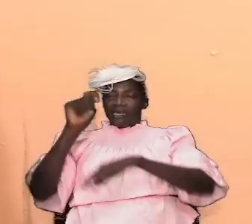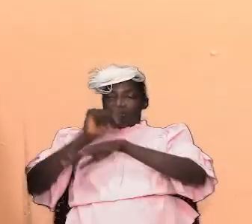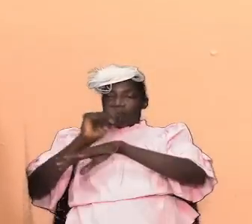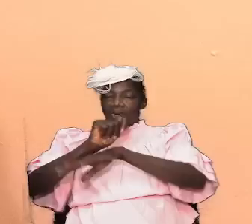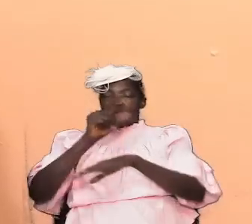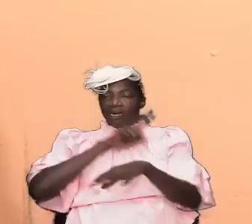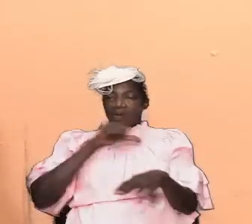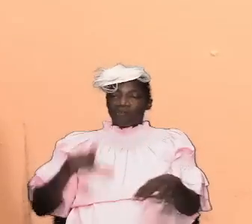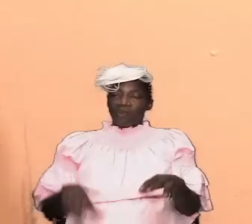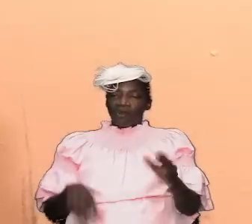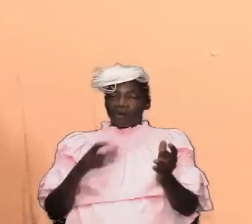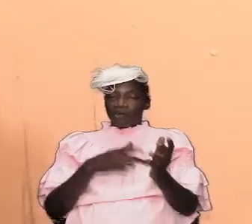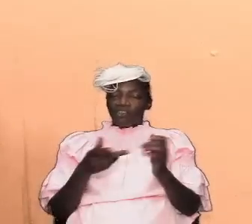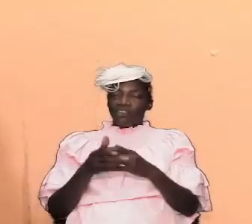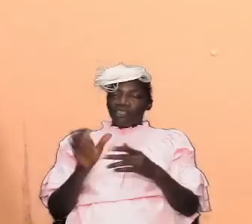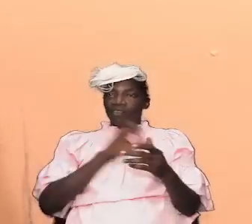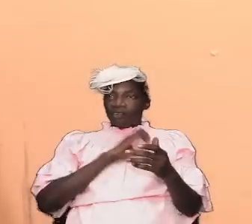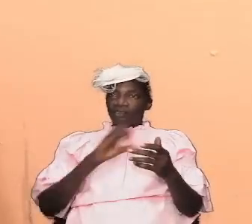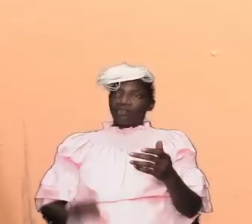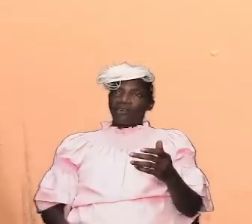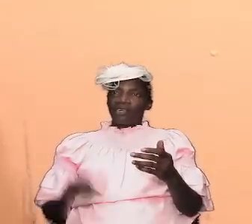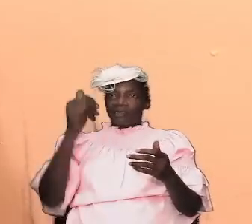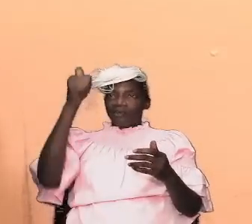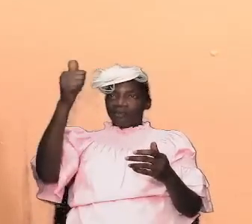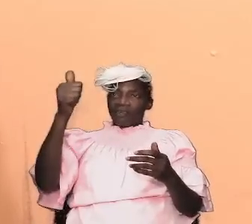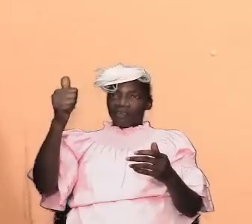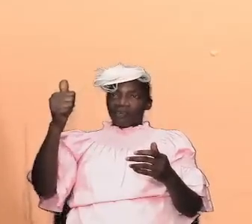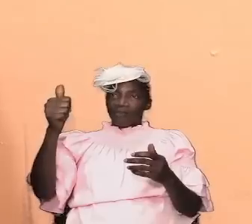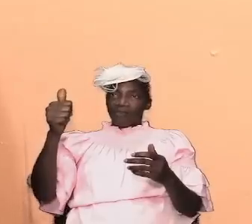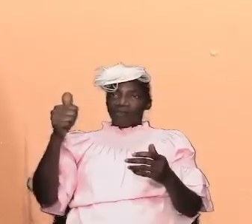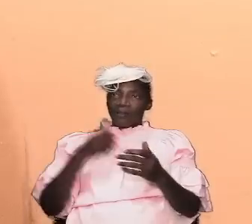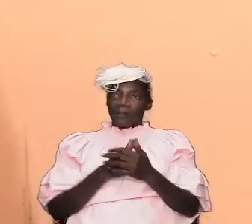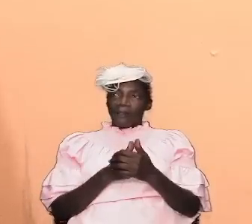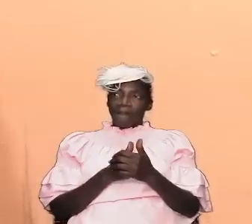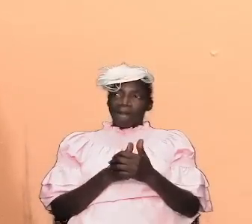jesus christ the body of jesus christ himself who was